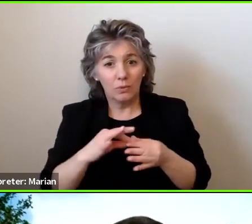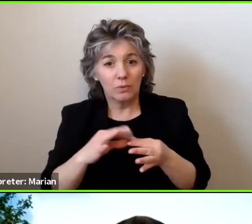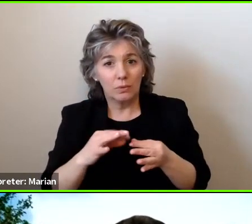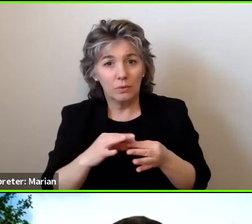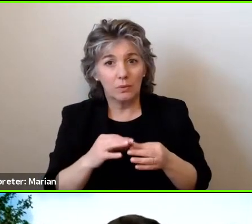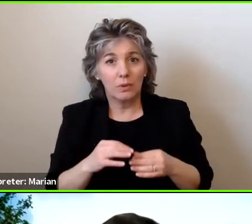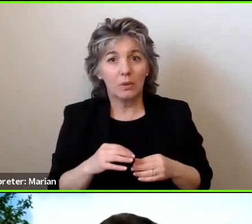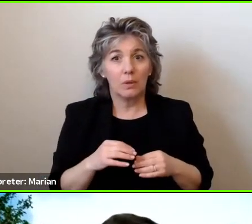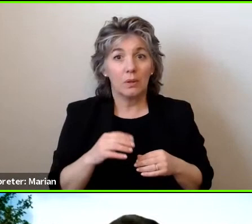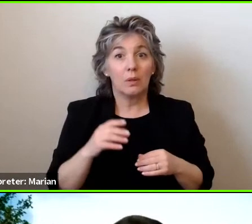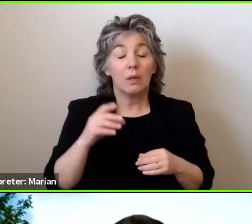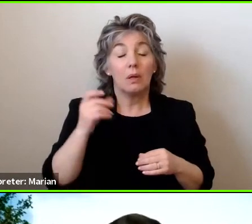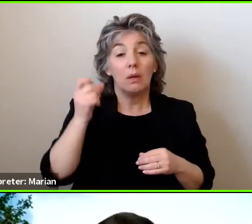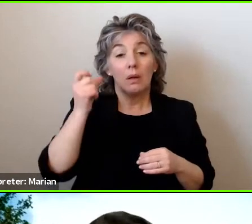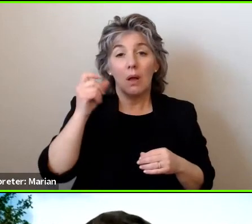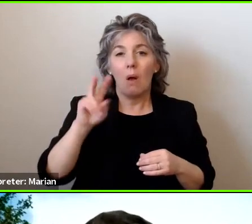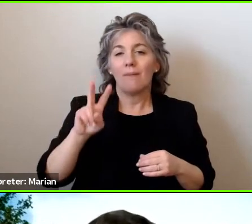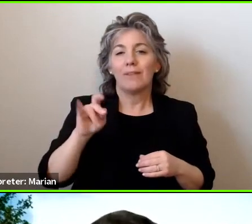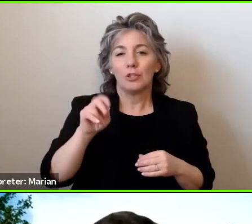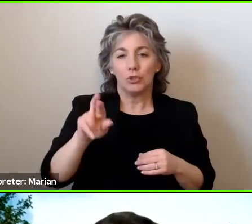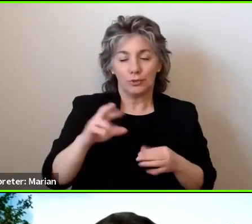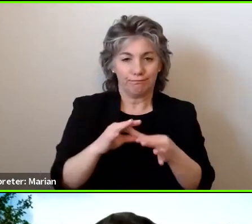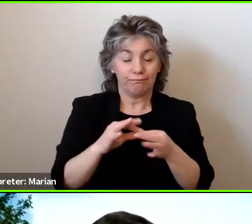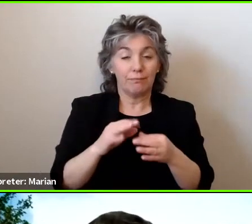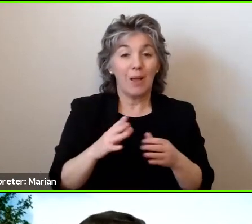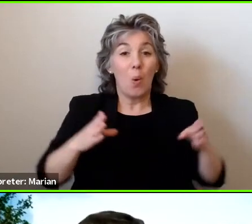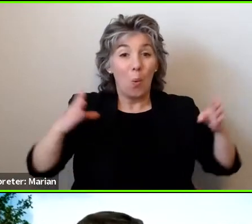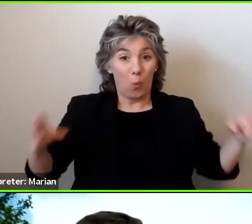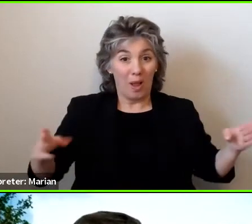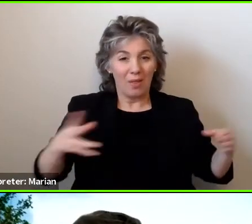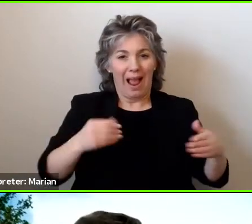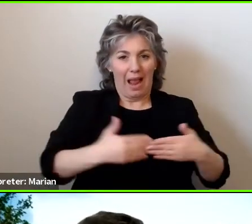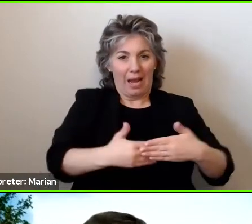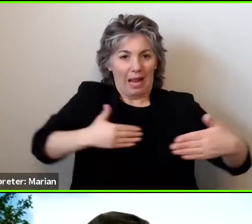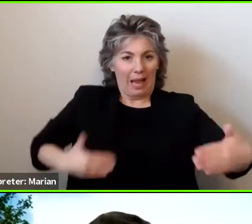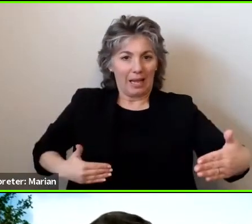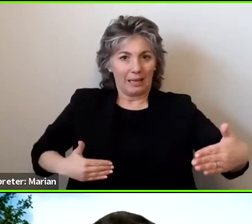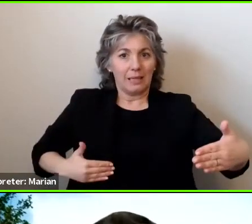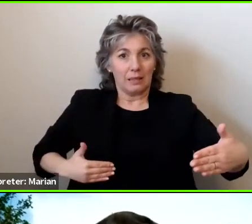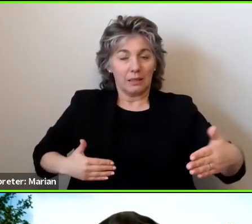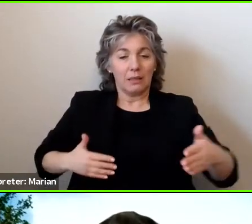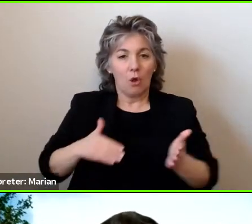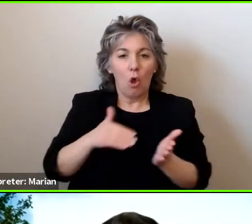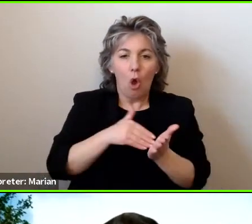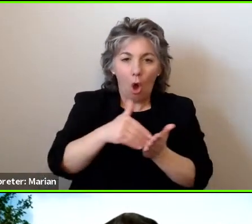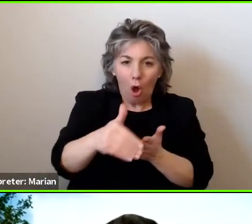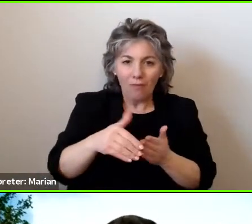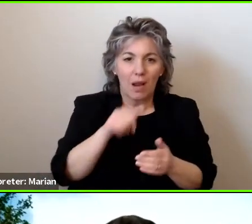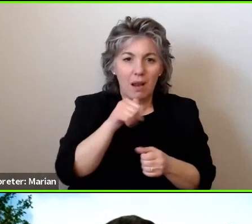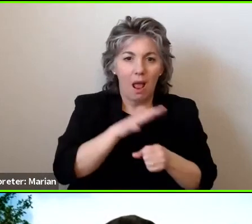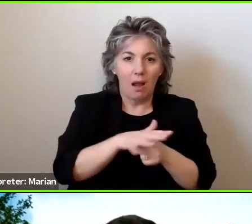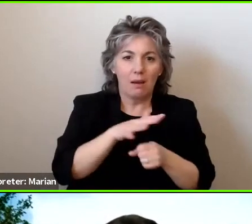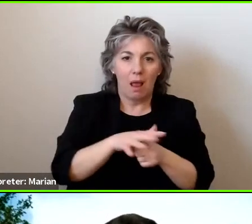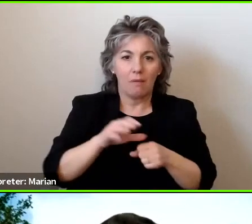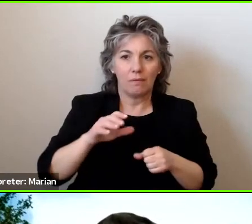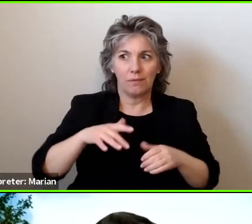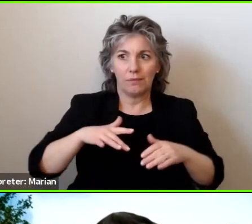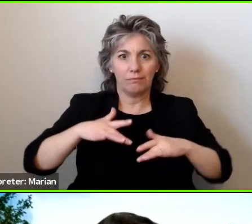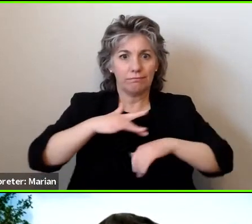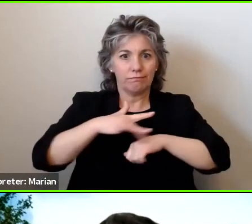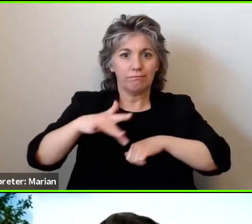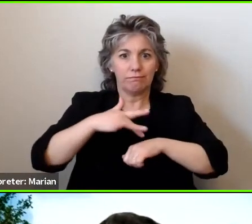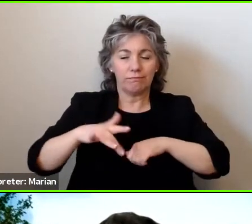width and length, frankly. We often don't allow for enough clearances in terms of the length of the wheelchair, too.